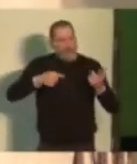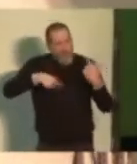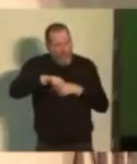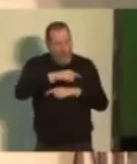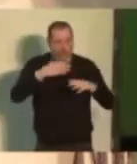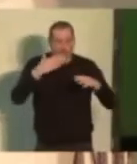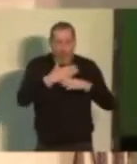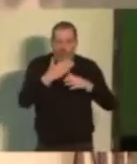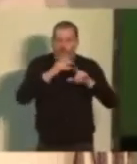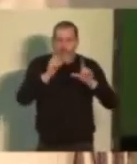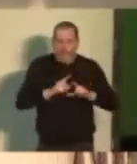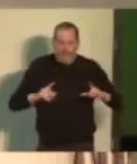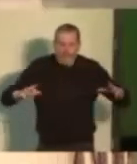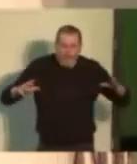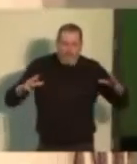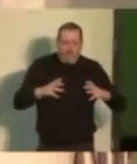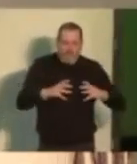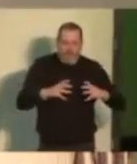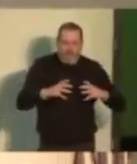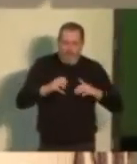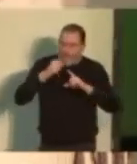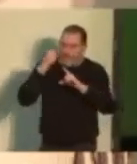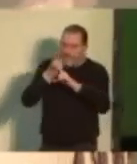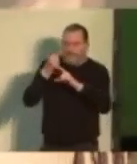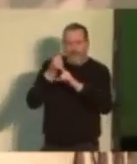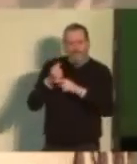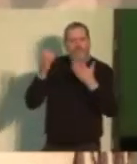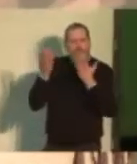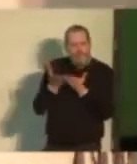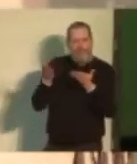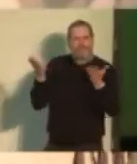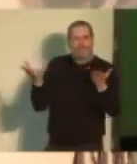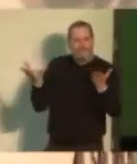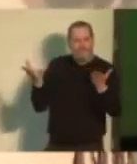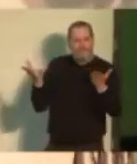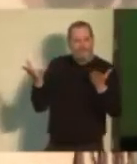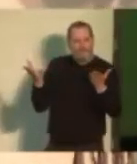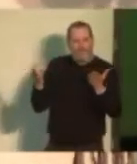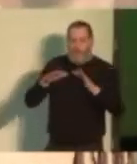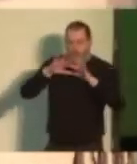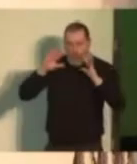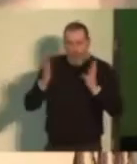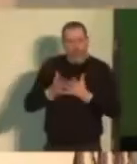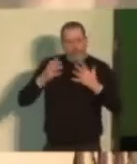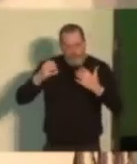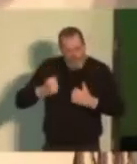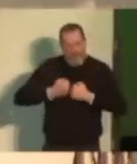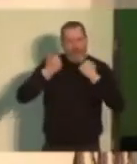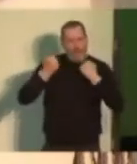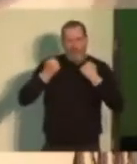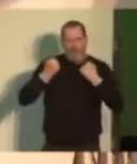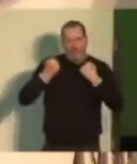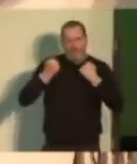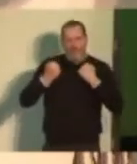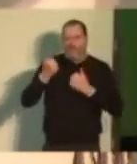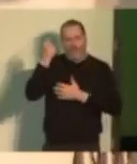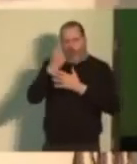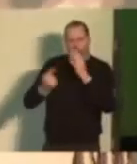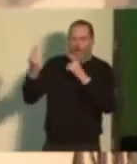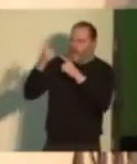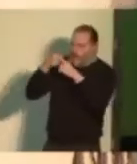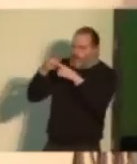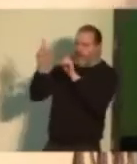together in the fight for justice and a world that belongs to all of us, not just the people on top.